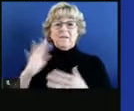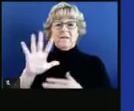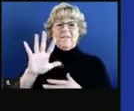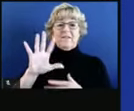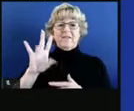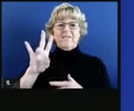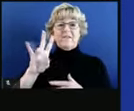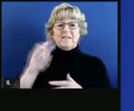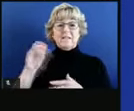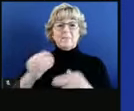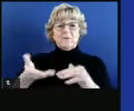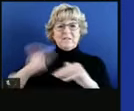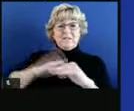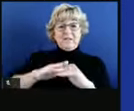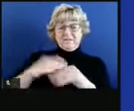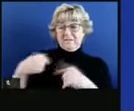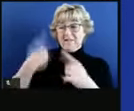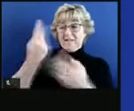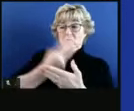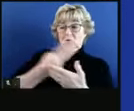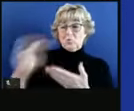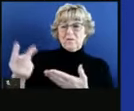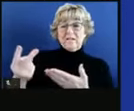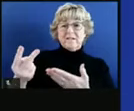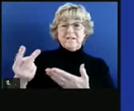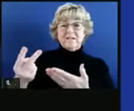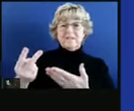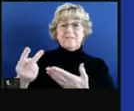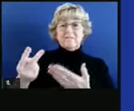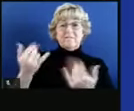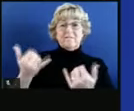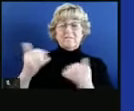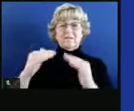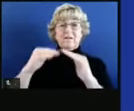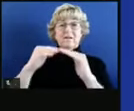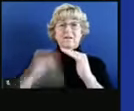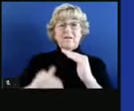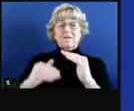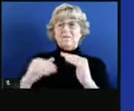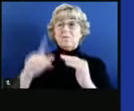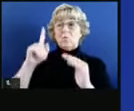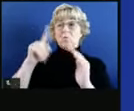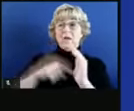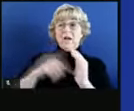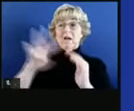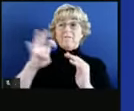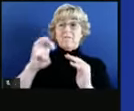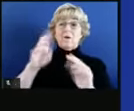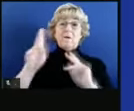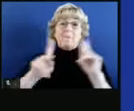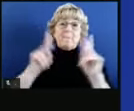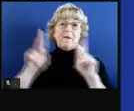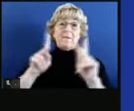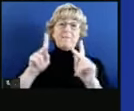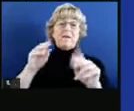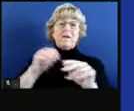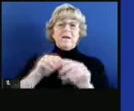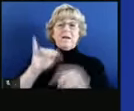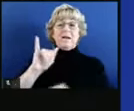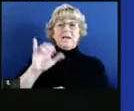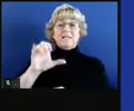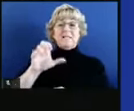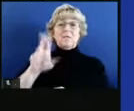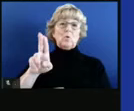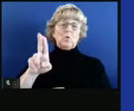% increase over the last 14 days, currently just under 1,400 Californians in the intensive care